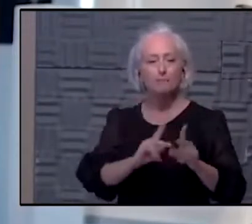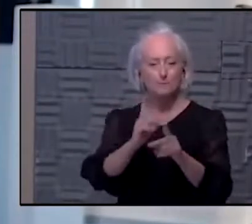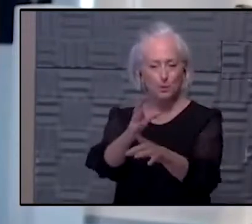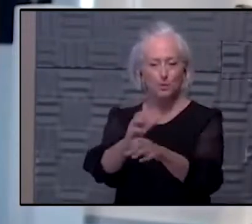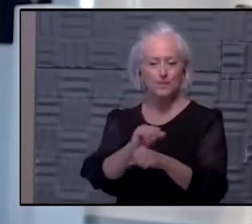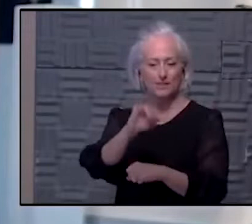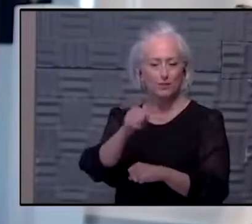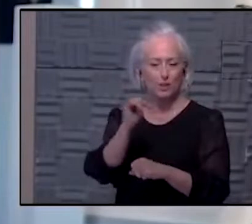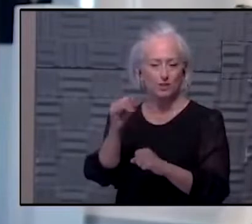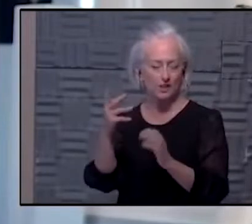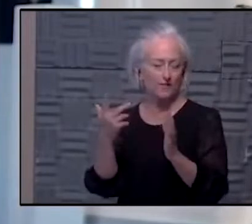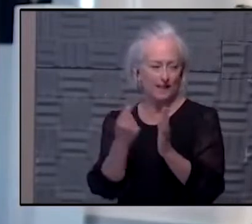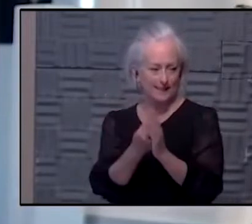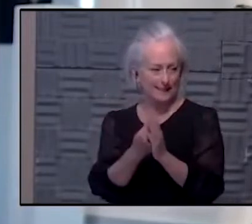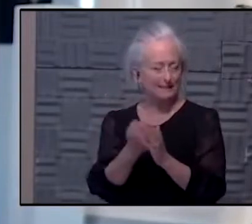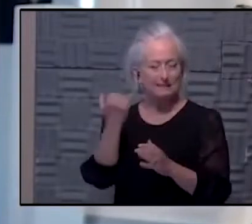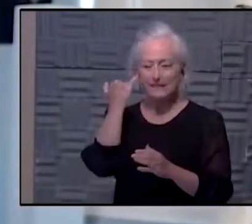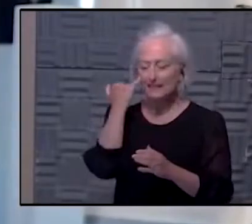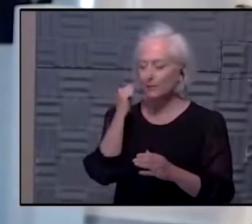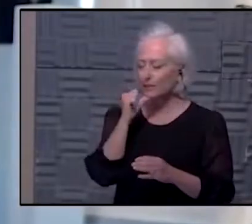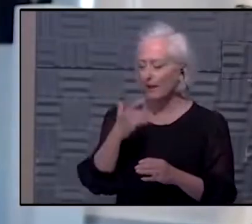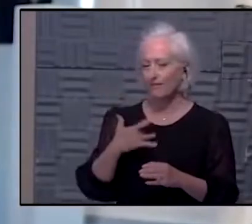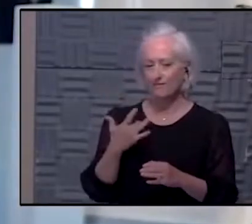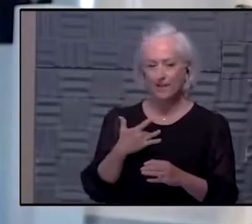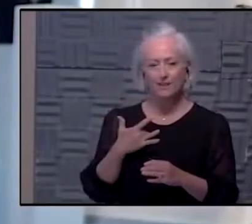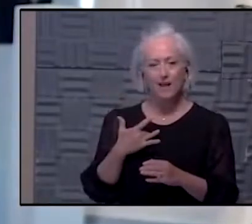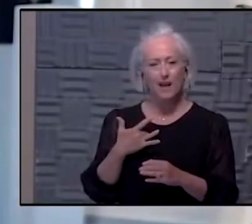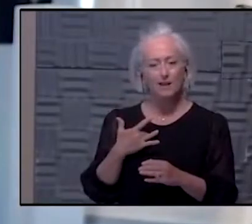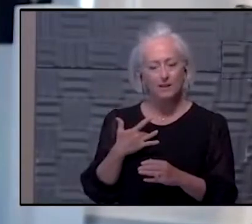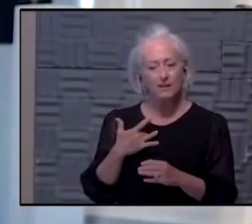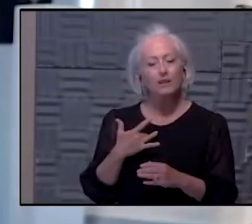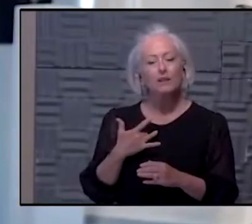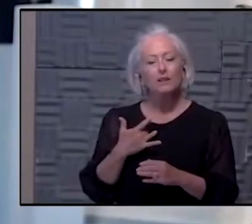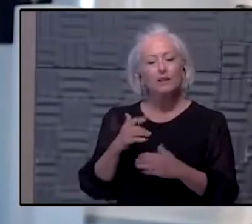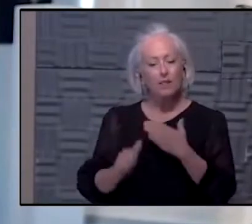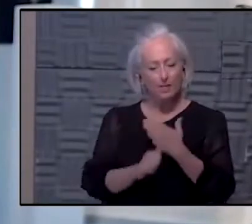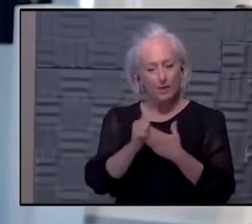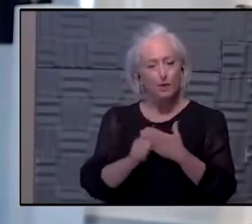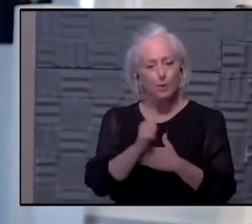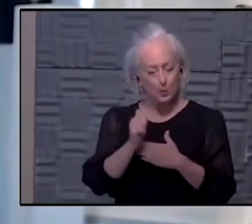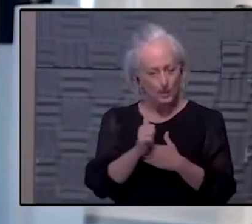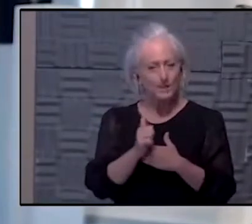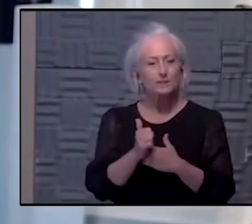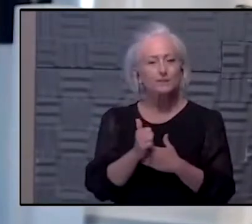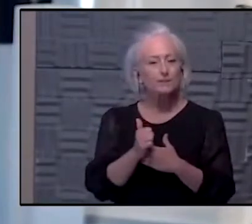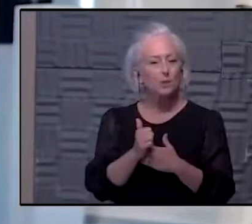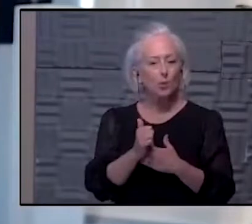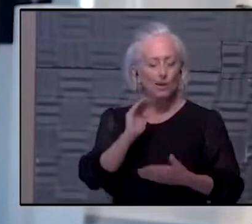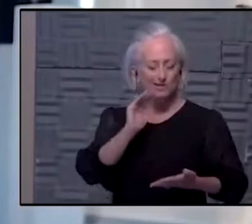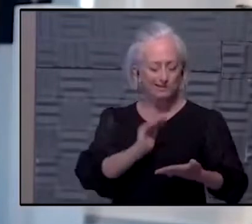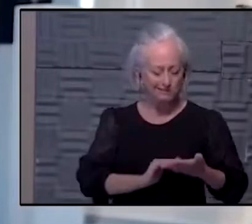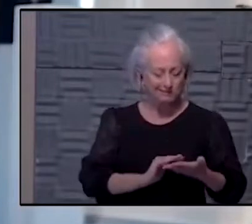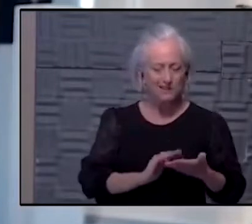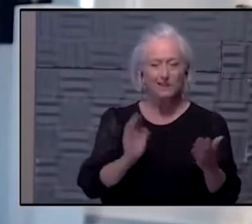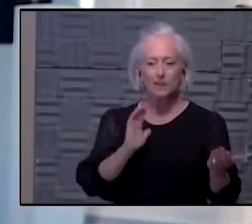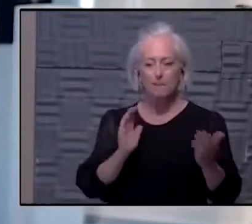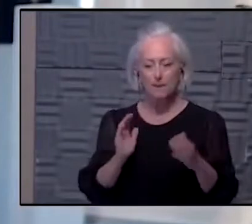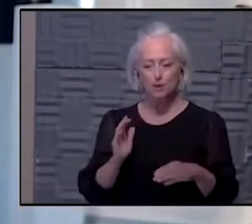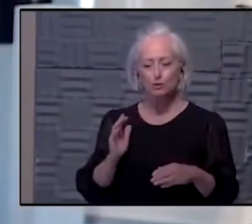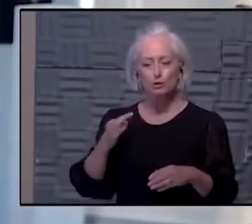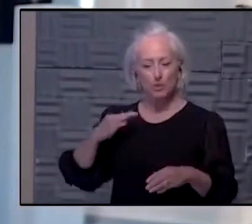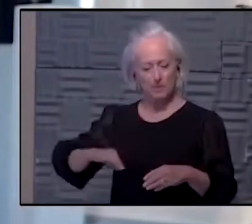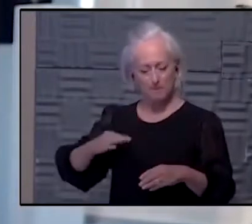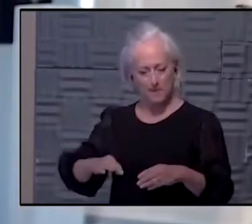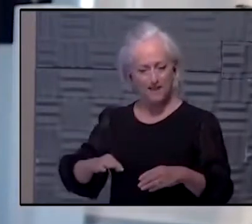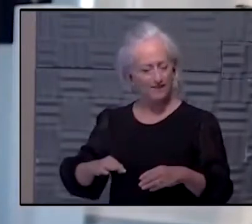We wouldn't have done that if we didn't feel like the safety profile, the risk-benefit profile was far in the benefit side of the equation. So, yeah,